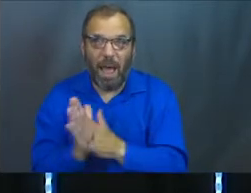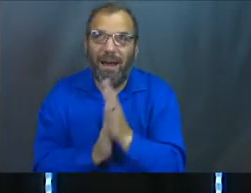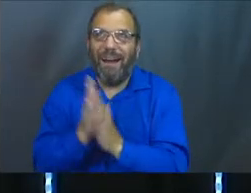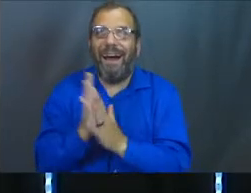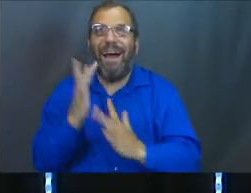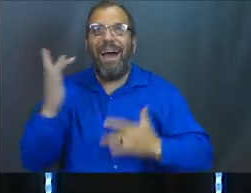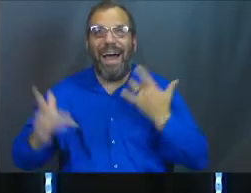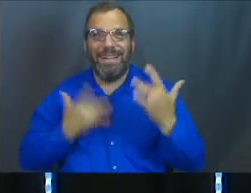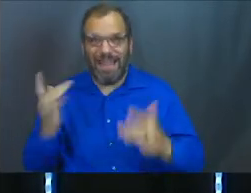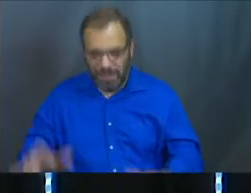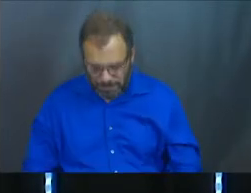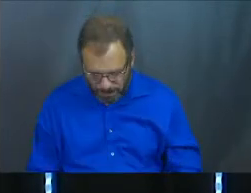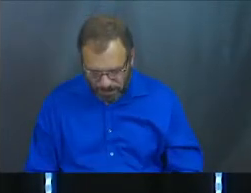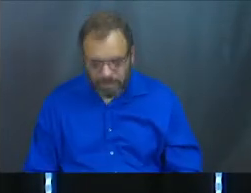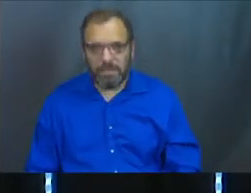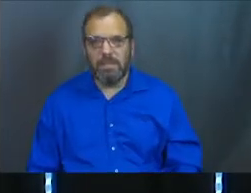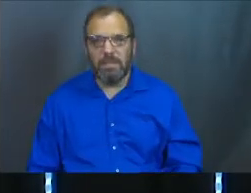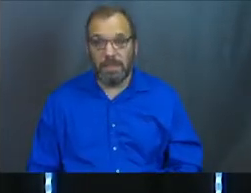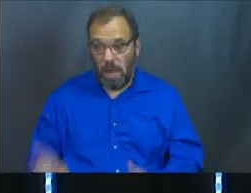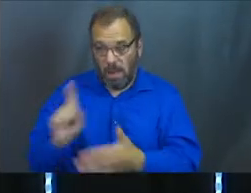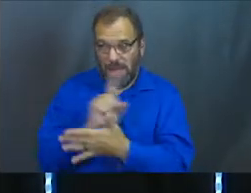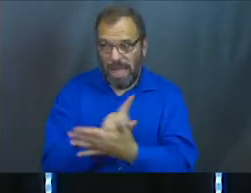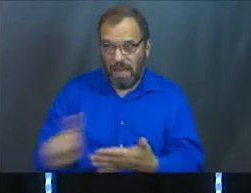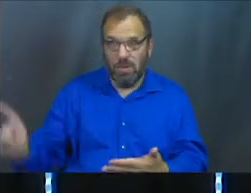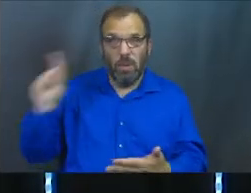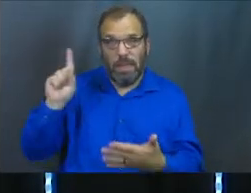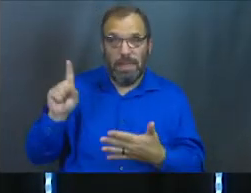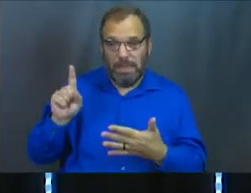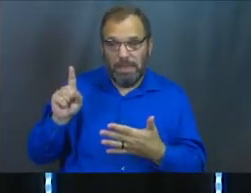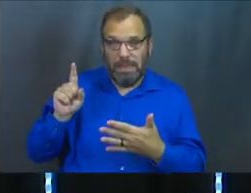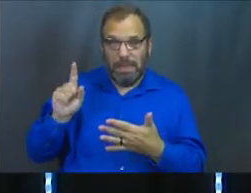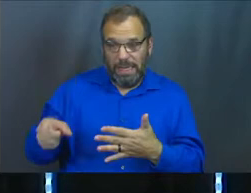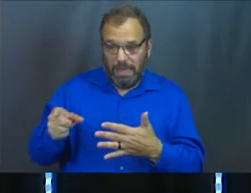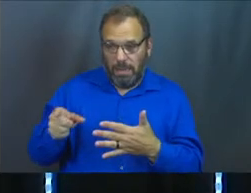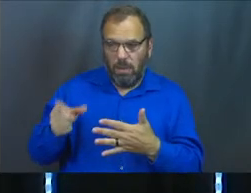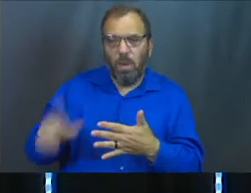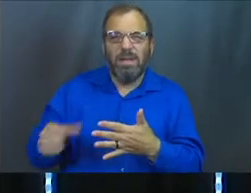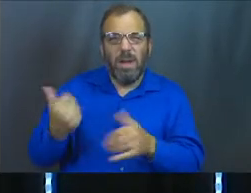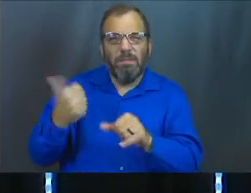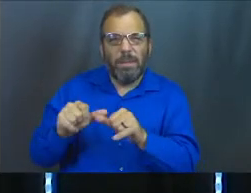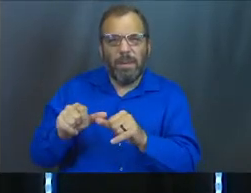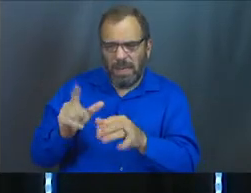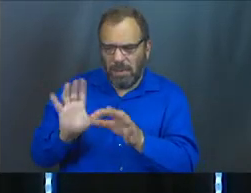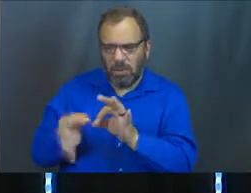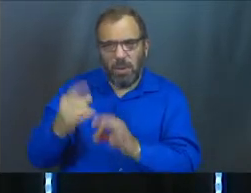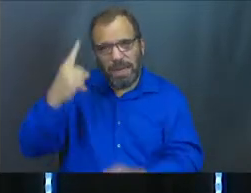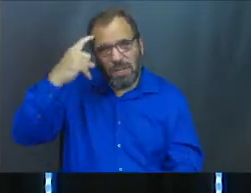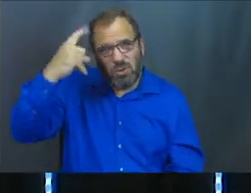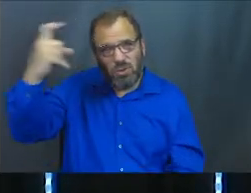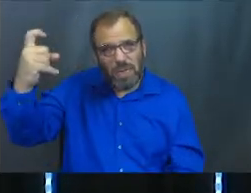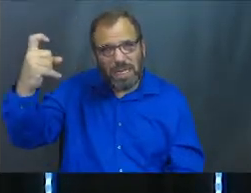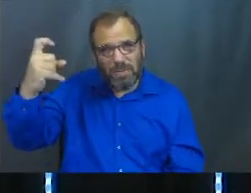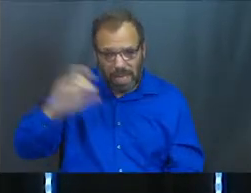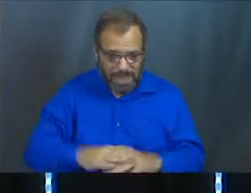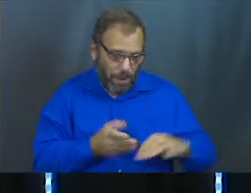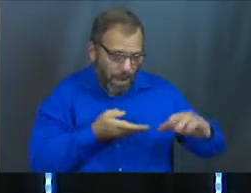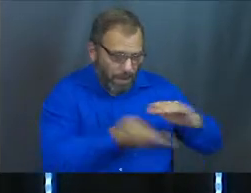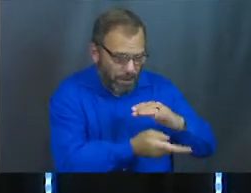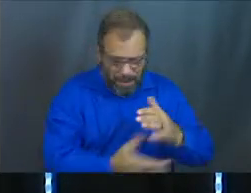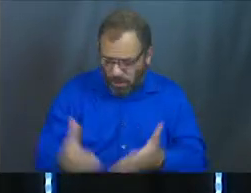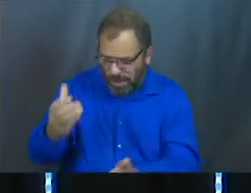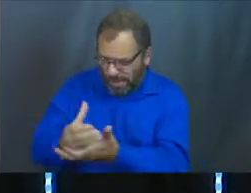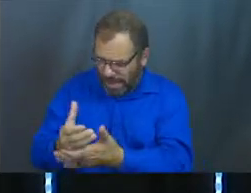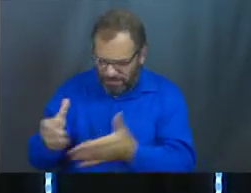positive turn today, but you might remember last week he was interpreting dreams in jail. Do you remember that? So you had a baker, and you had a